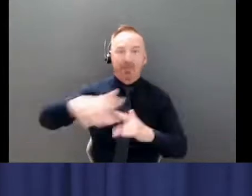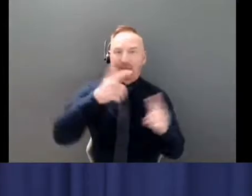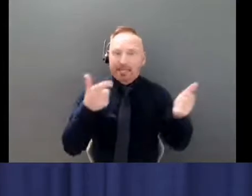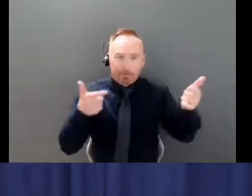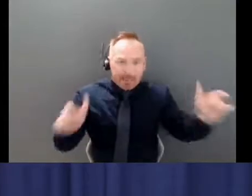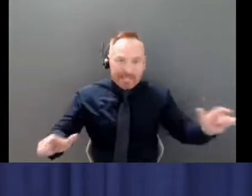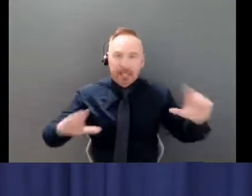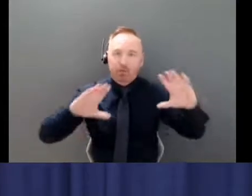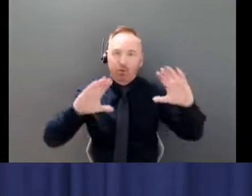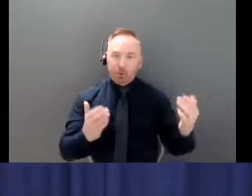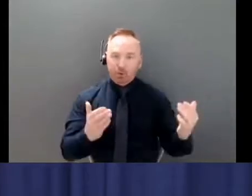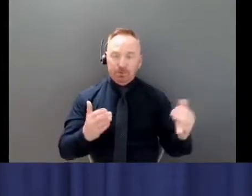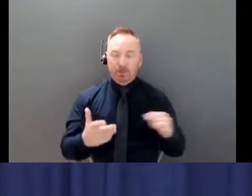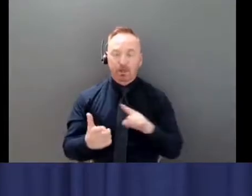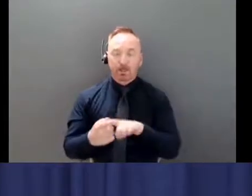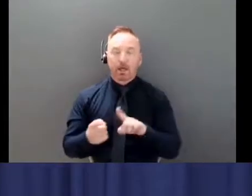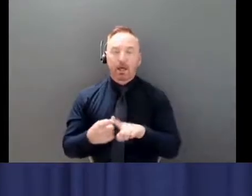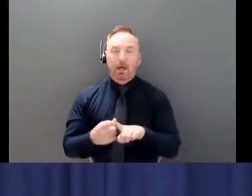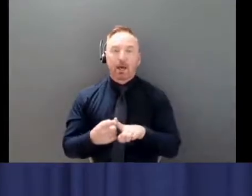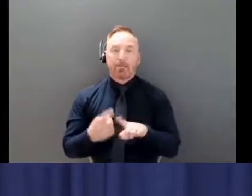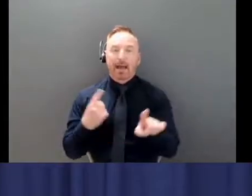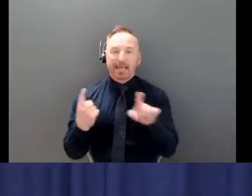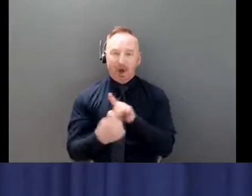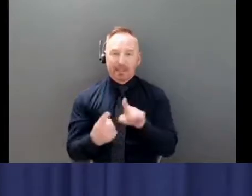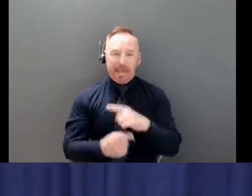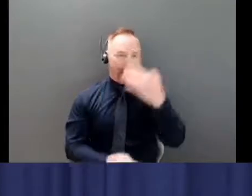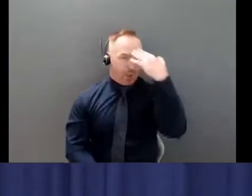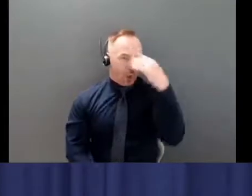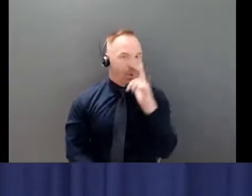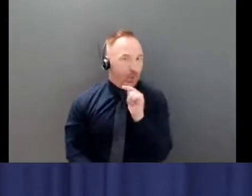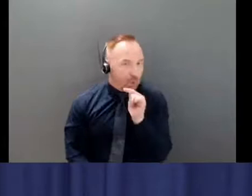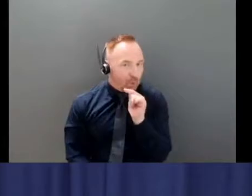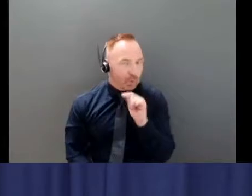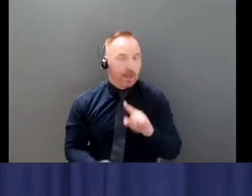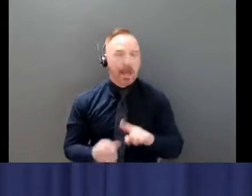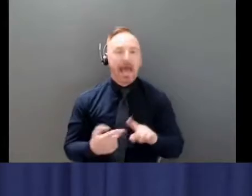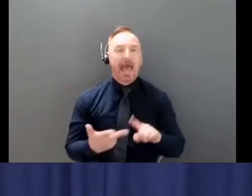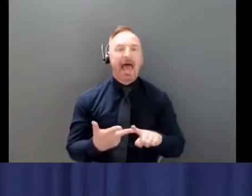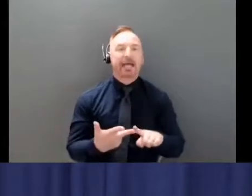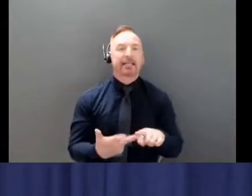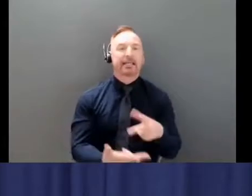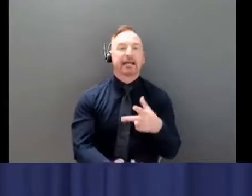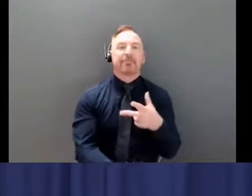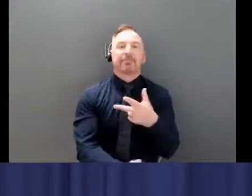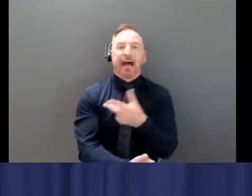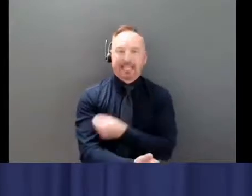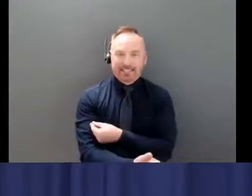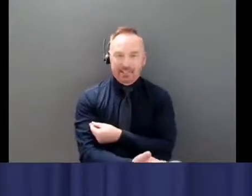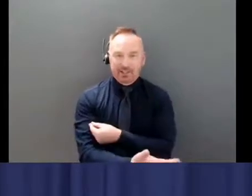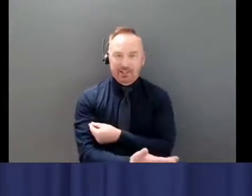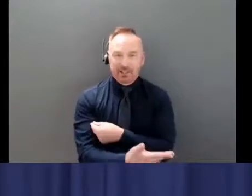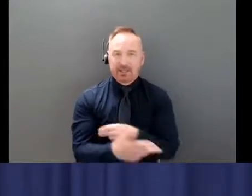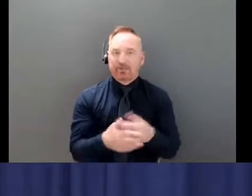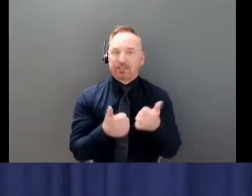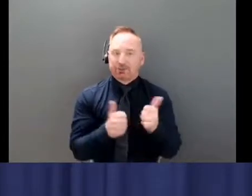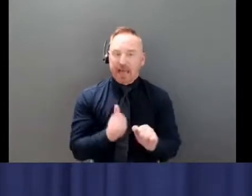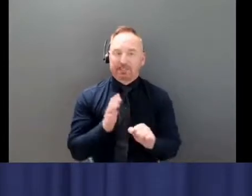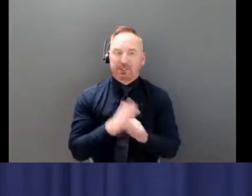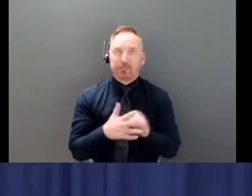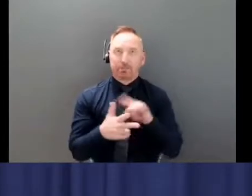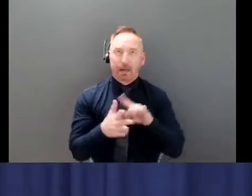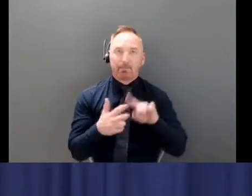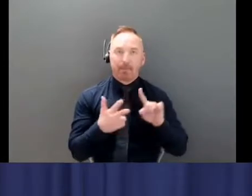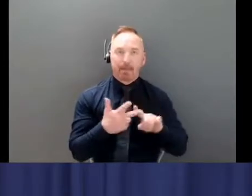are and get vaccinated if i can say that in you know as succinctly as possible that's the message we're bringing today